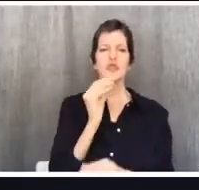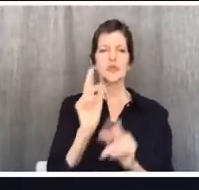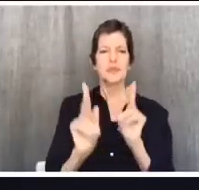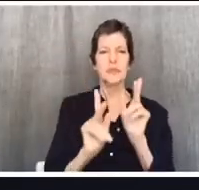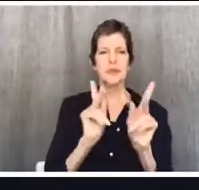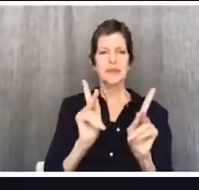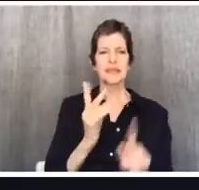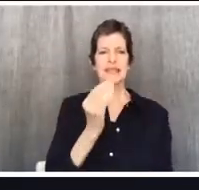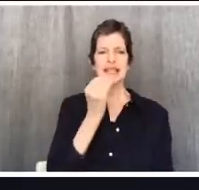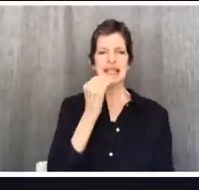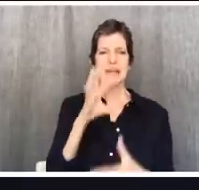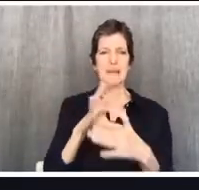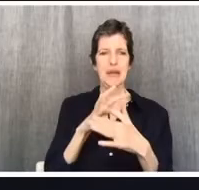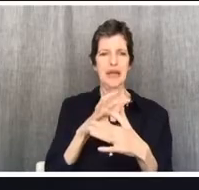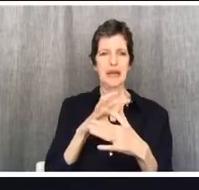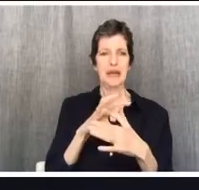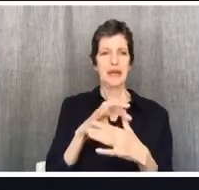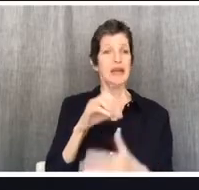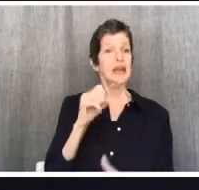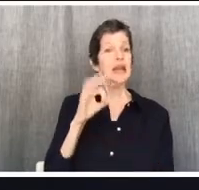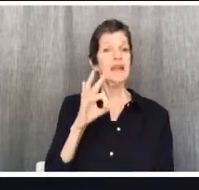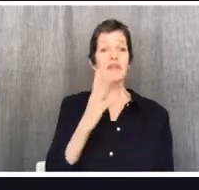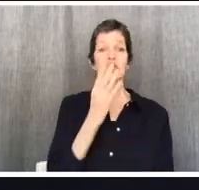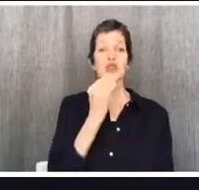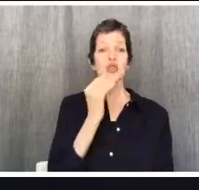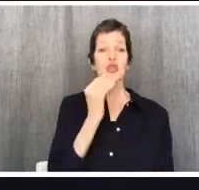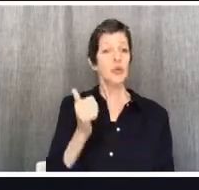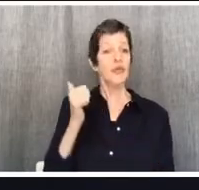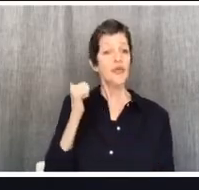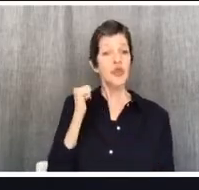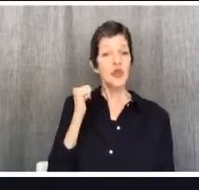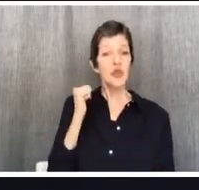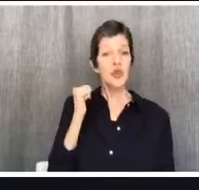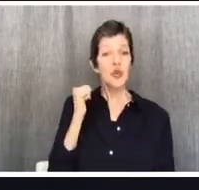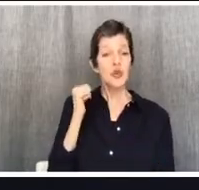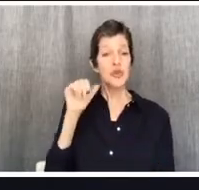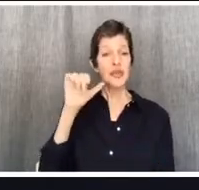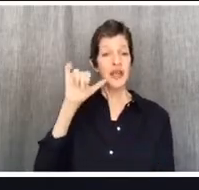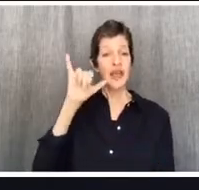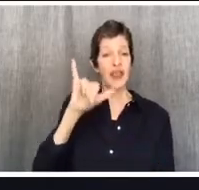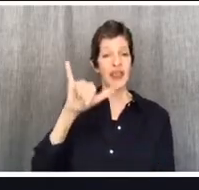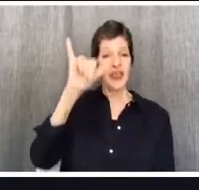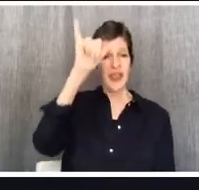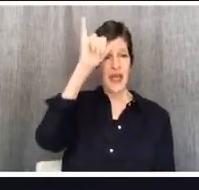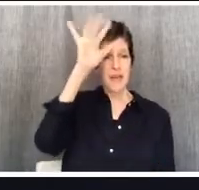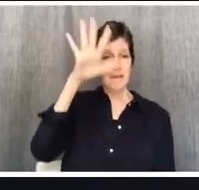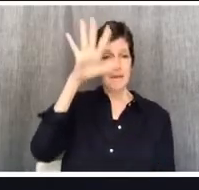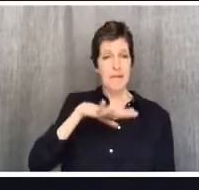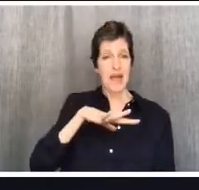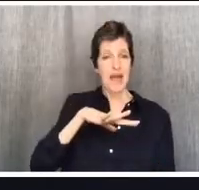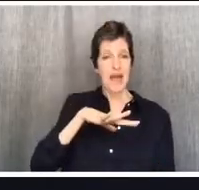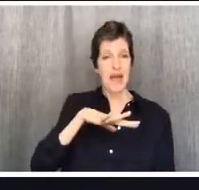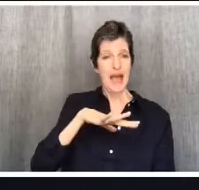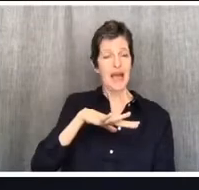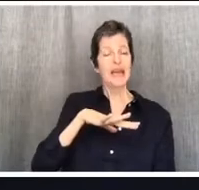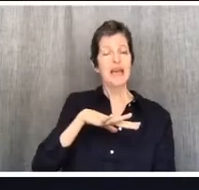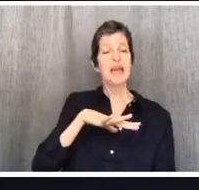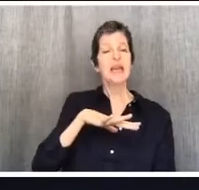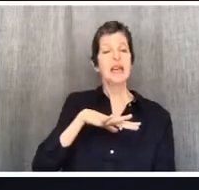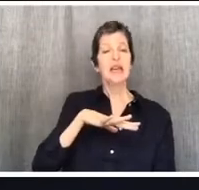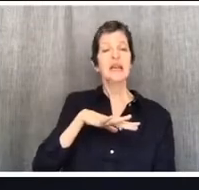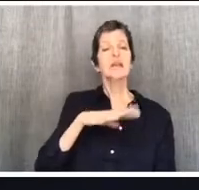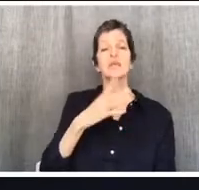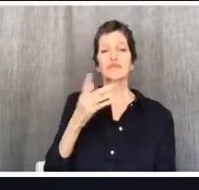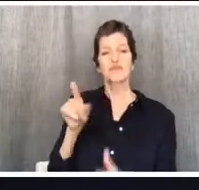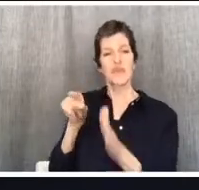when they wouldn't do it, he would kill them. And you have all these stories in Jewish literature around the time of brave Jews saying, no, we will not eat